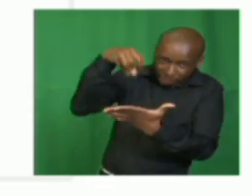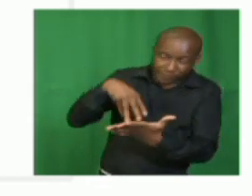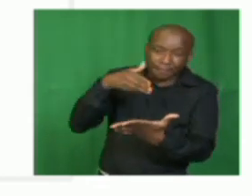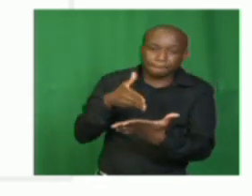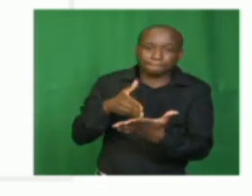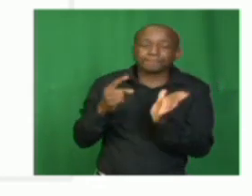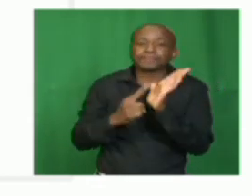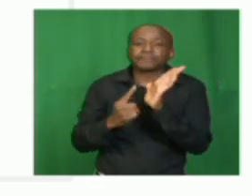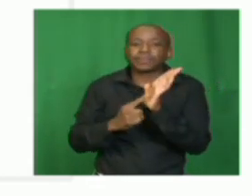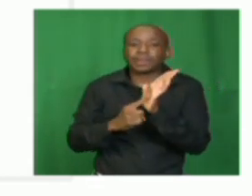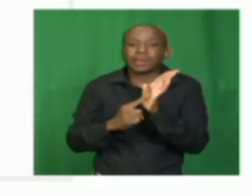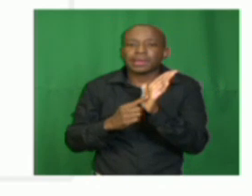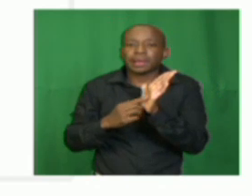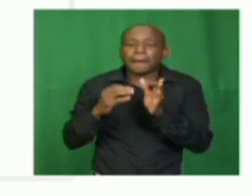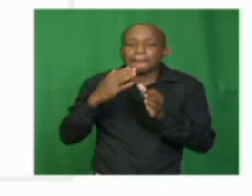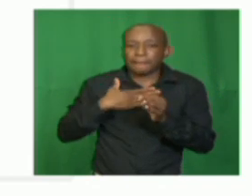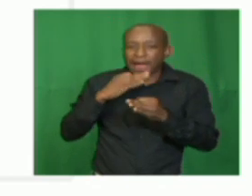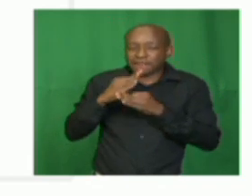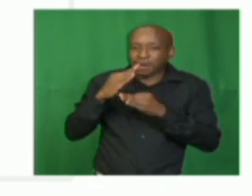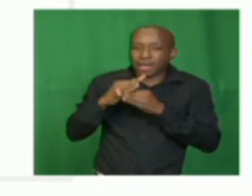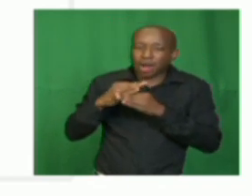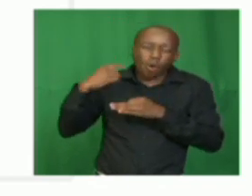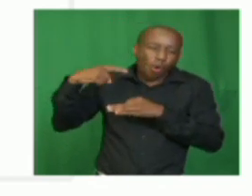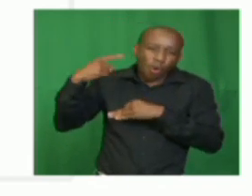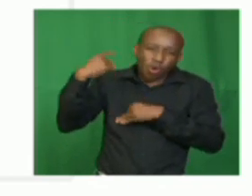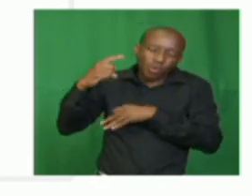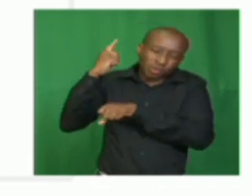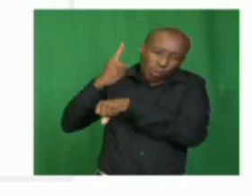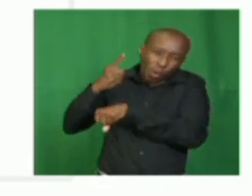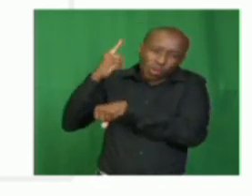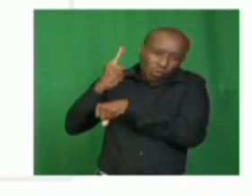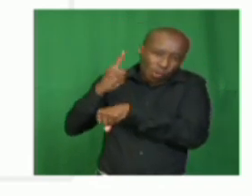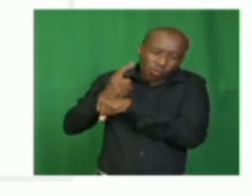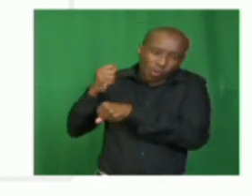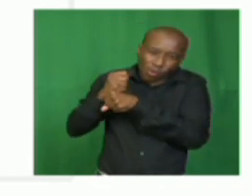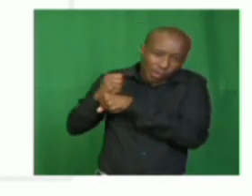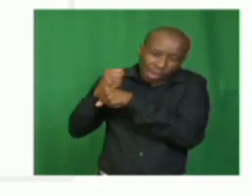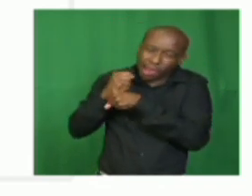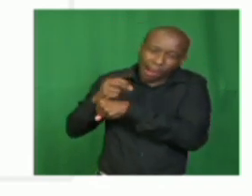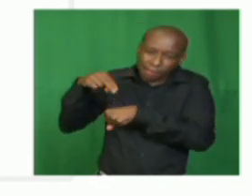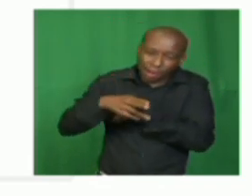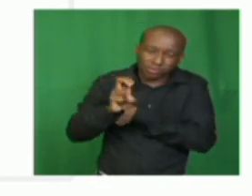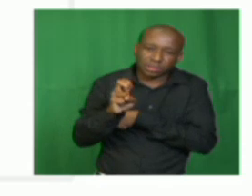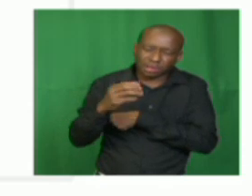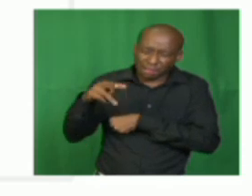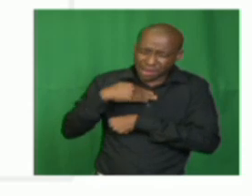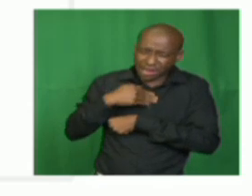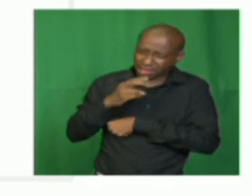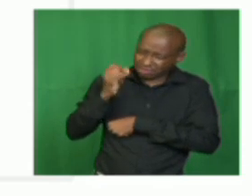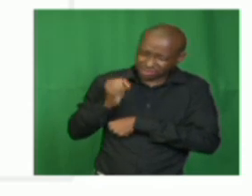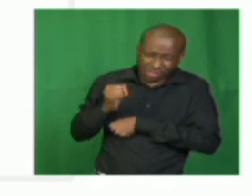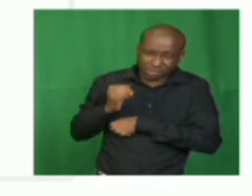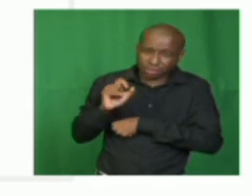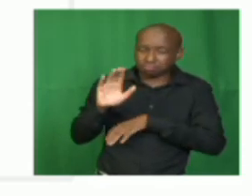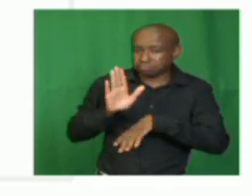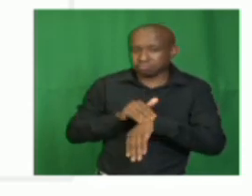example, my father would always warn us about snakes. And we did not take it seriously. In the